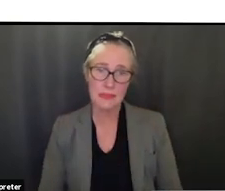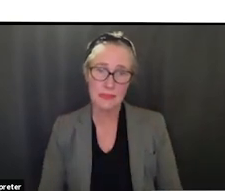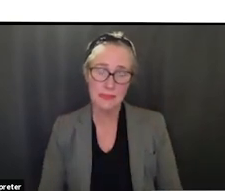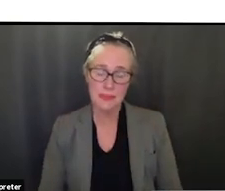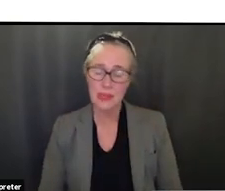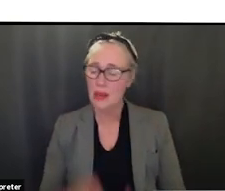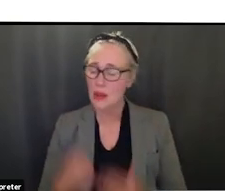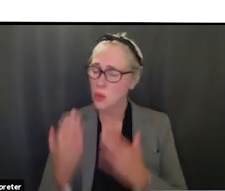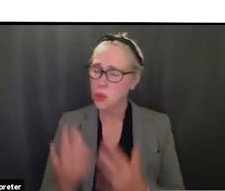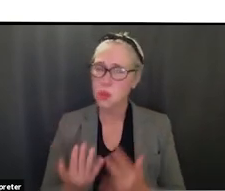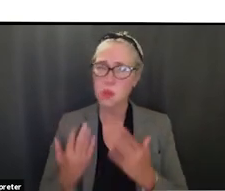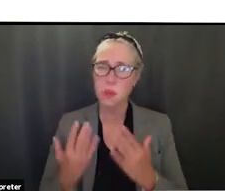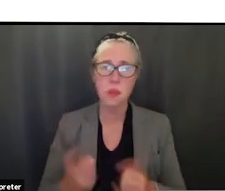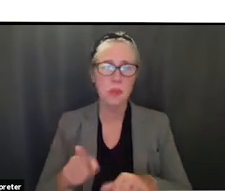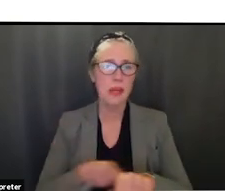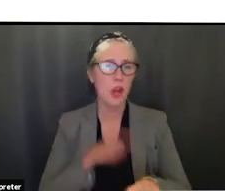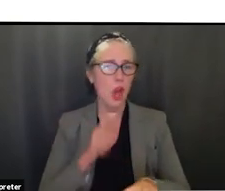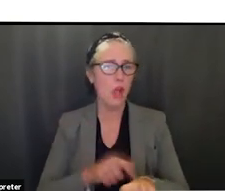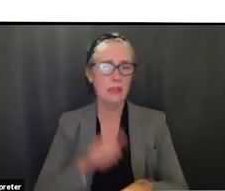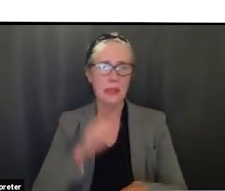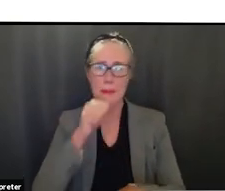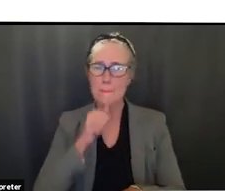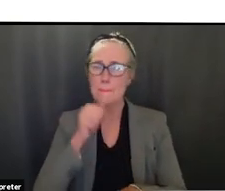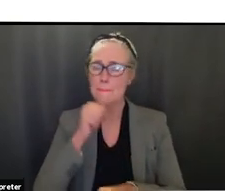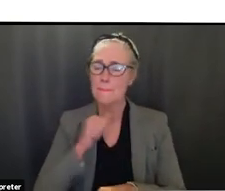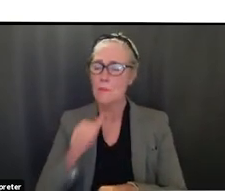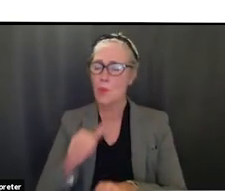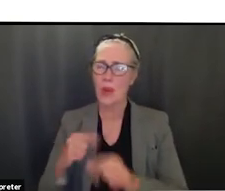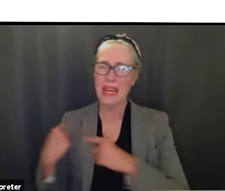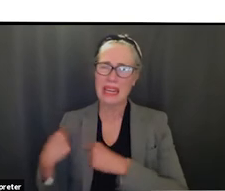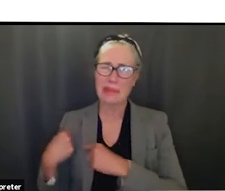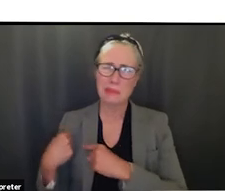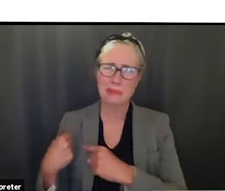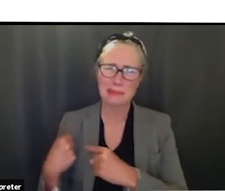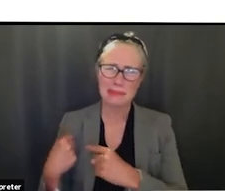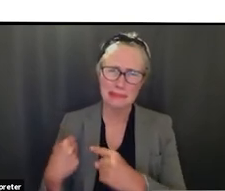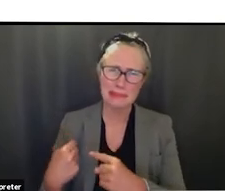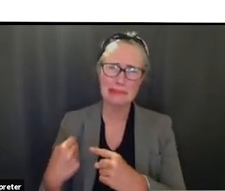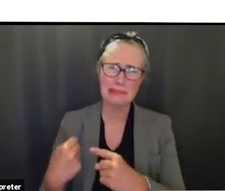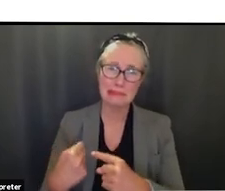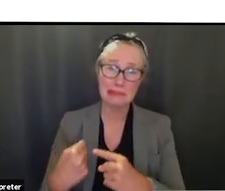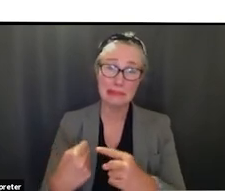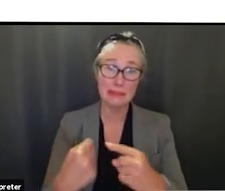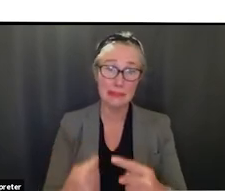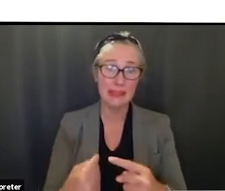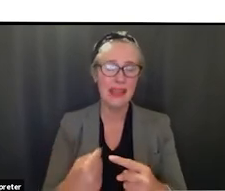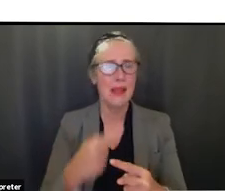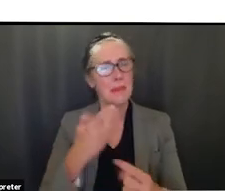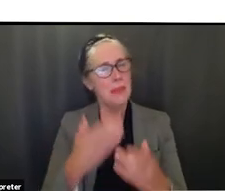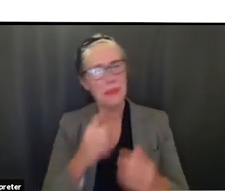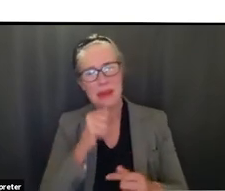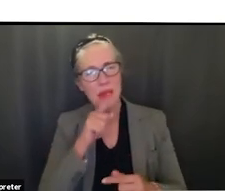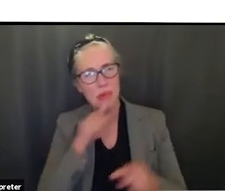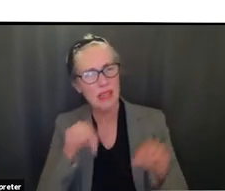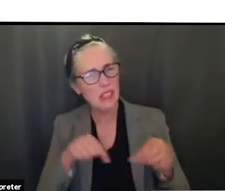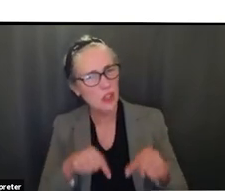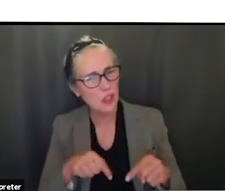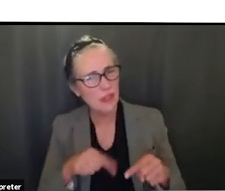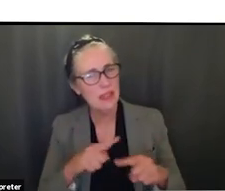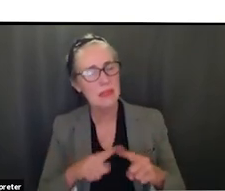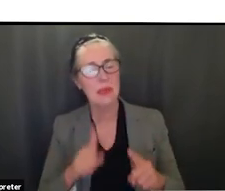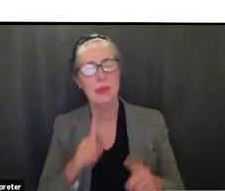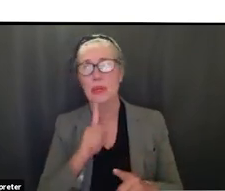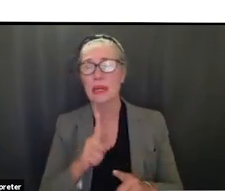coming and maybe it's not um anxious or nervous but rather it's just excitement but thank you